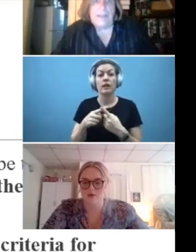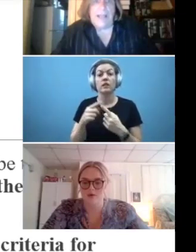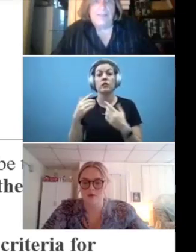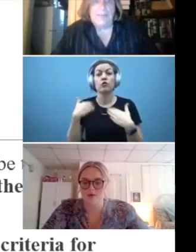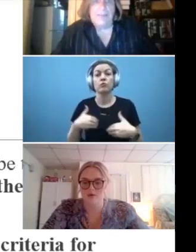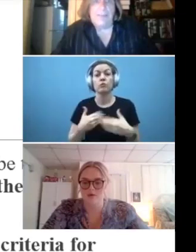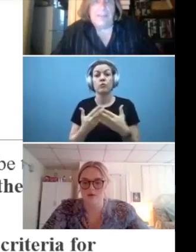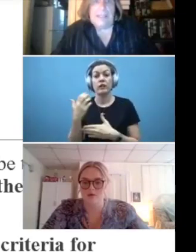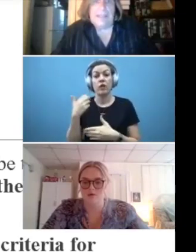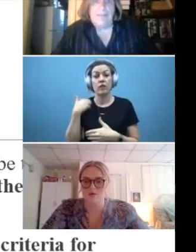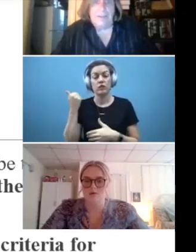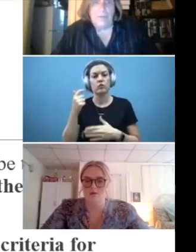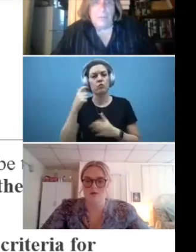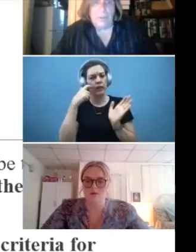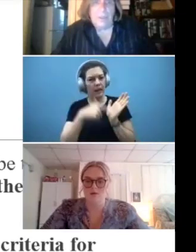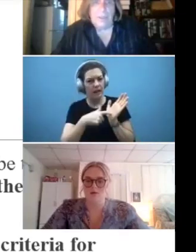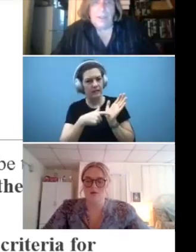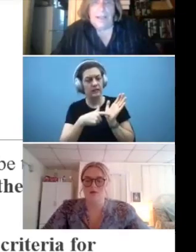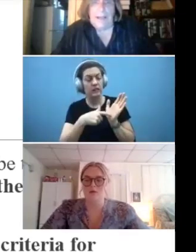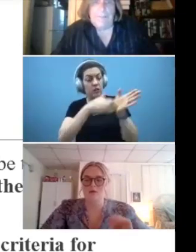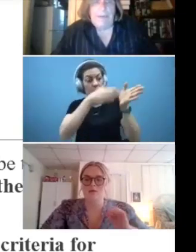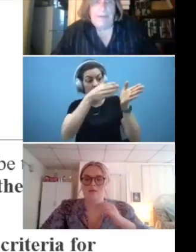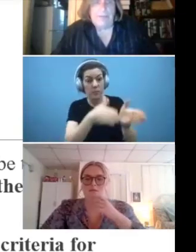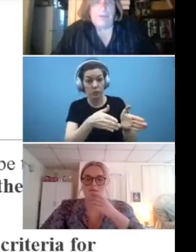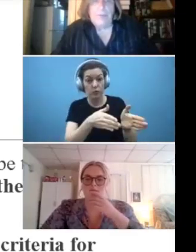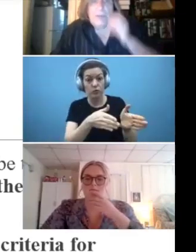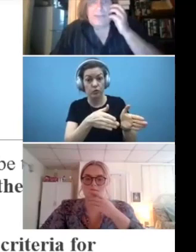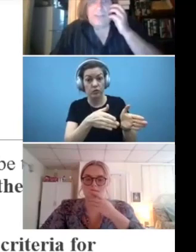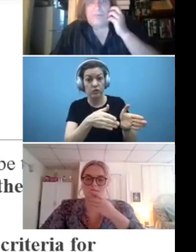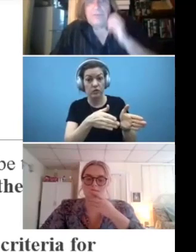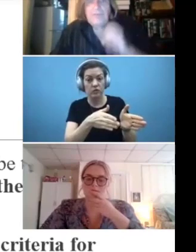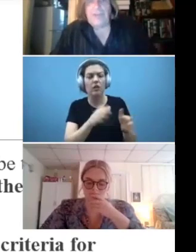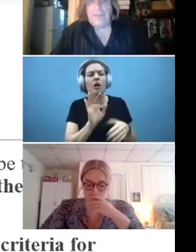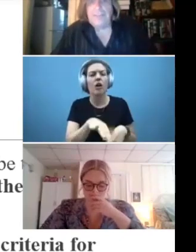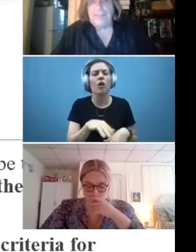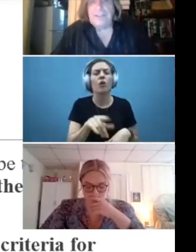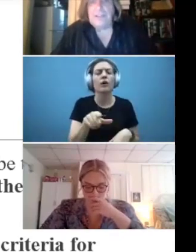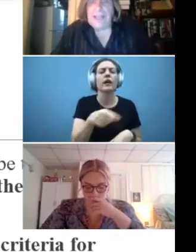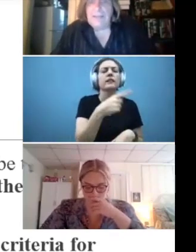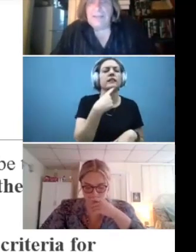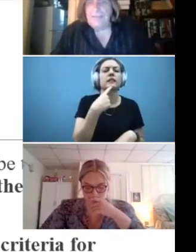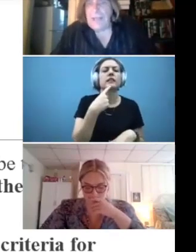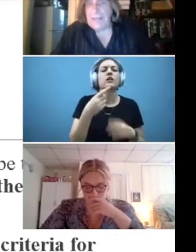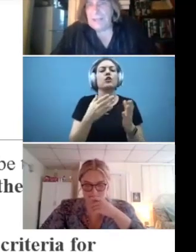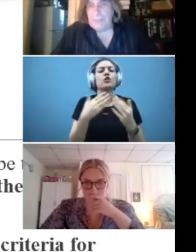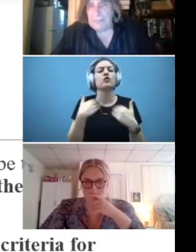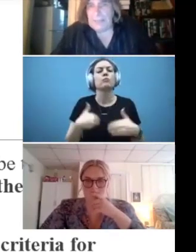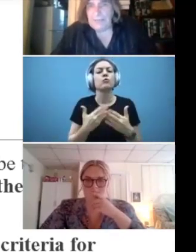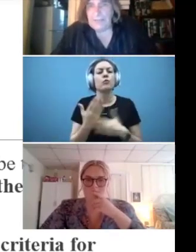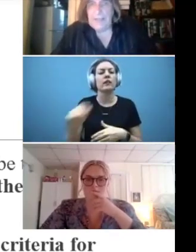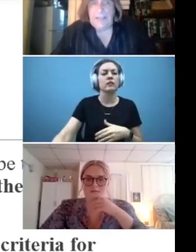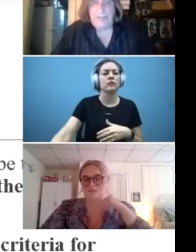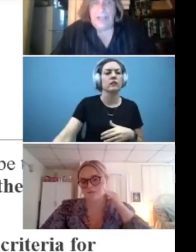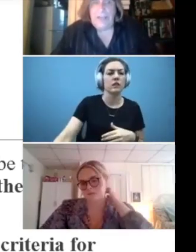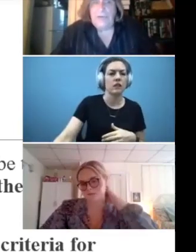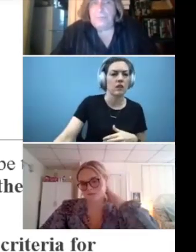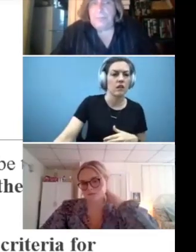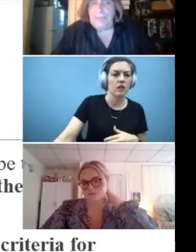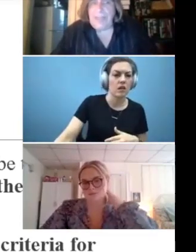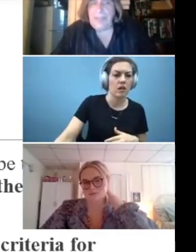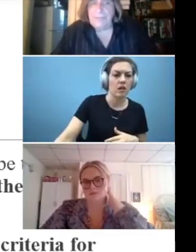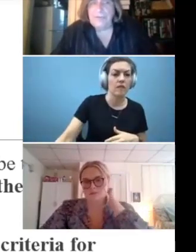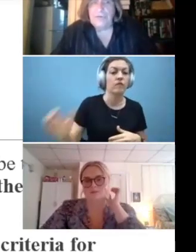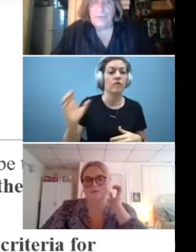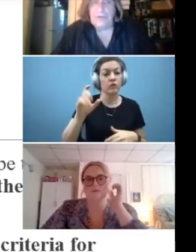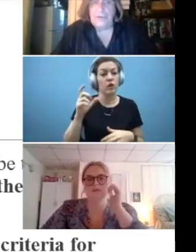recognizes that the individual, um, here it is. Human rights officer shall assist clients filing complaints and shall use